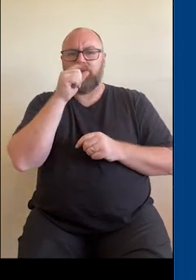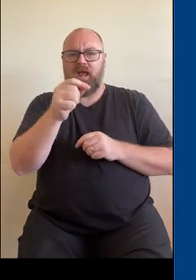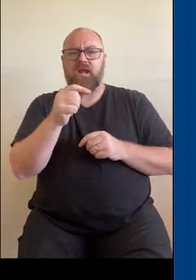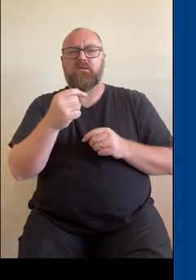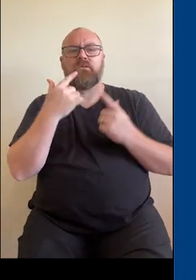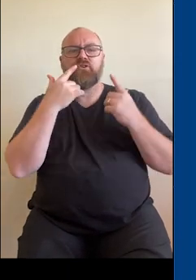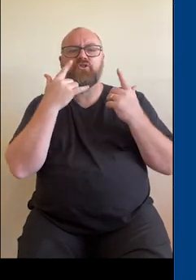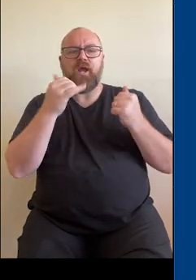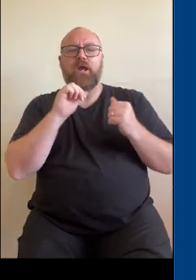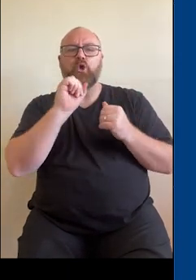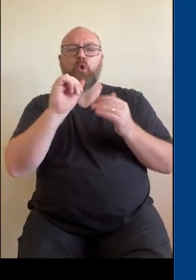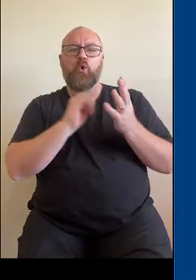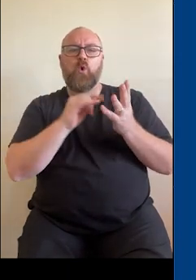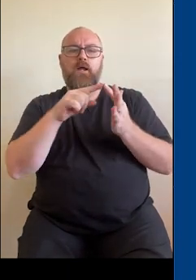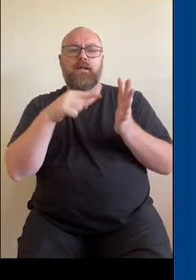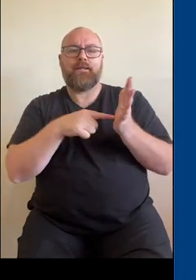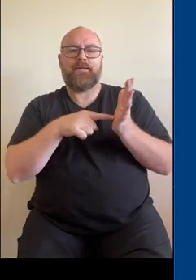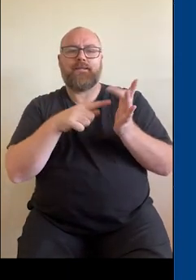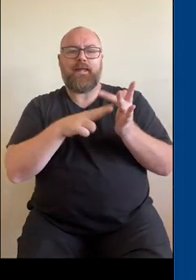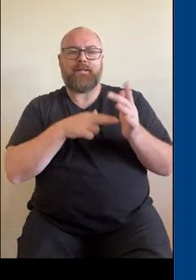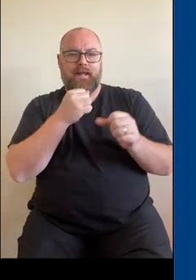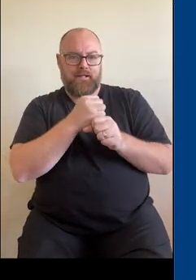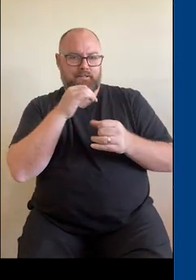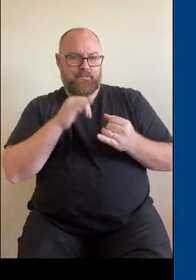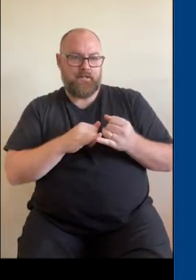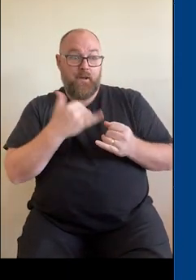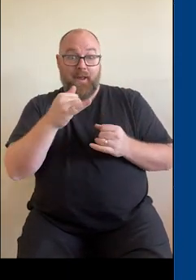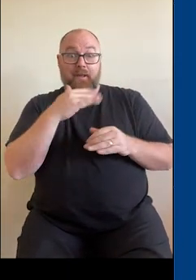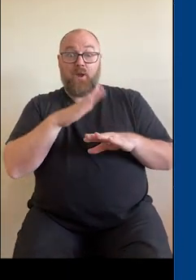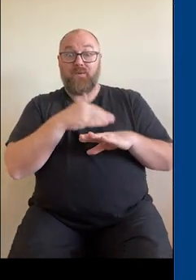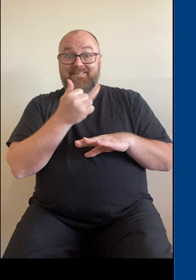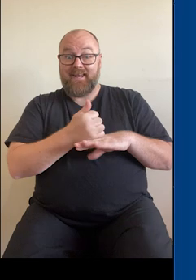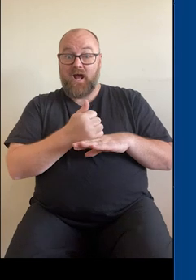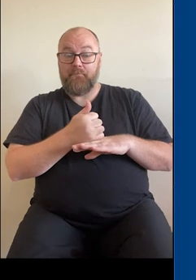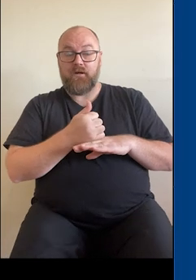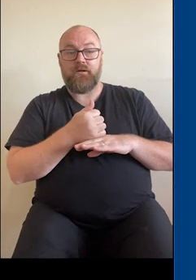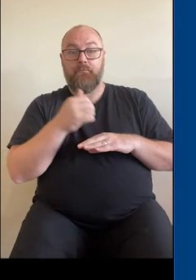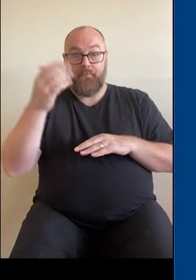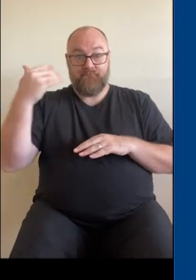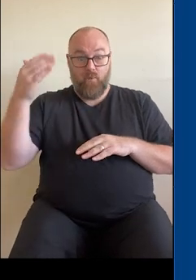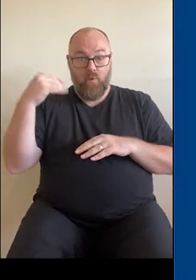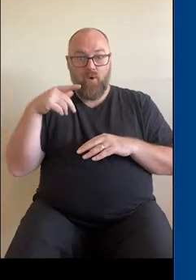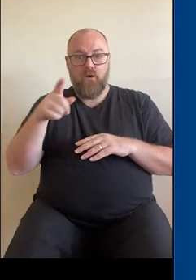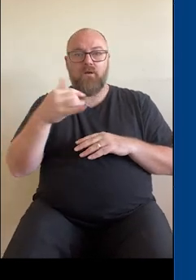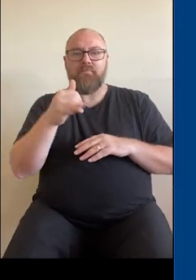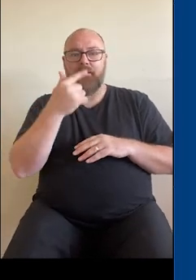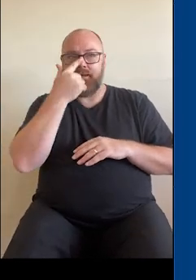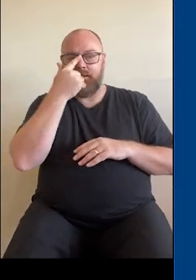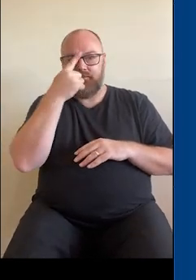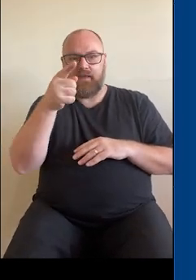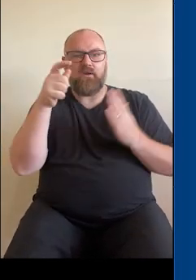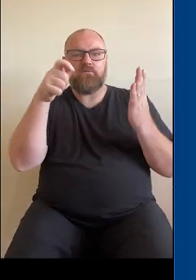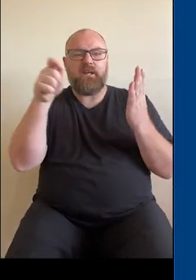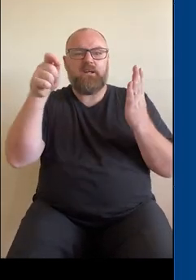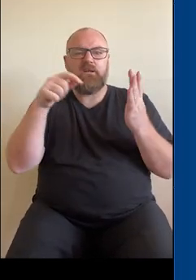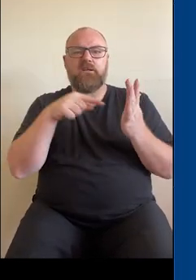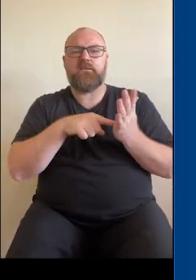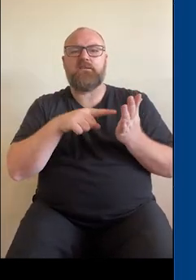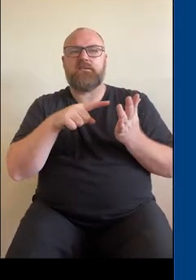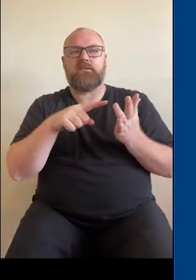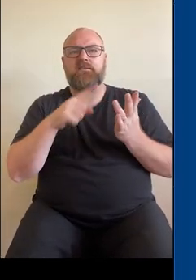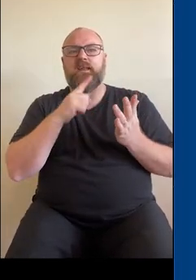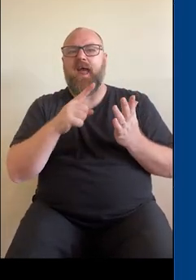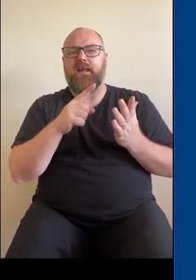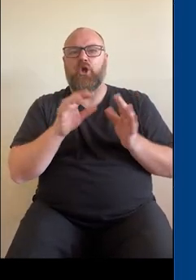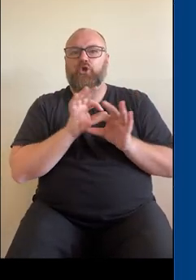the settings because it may be that when you set up your record or when it was set up for you, that there may have been a tick box that said, don't